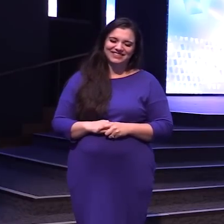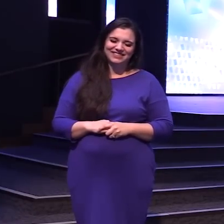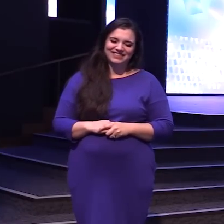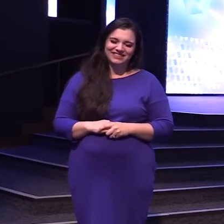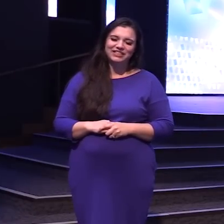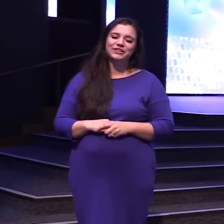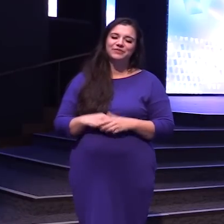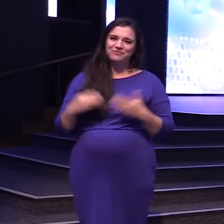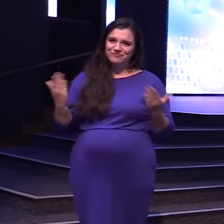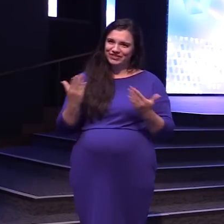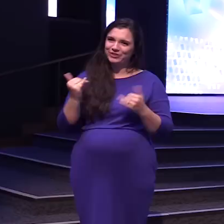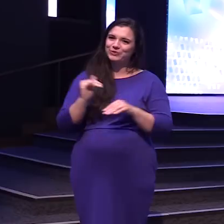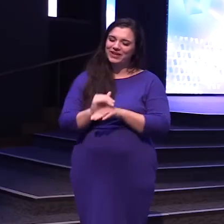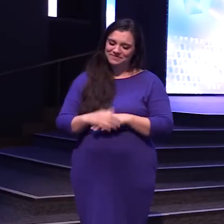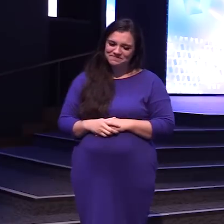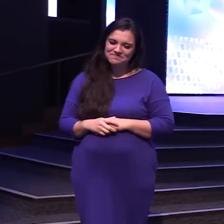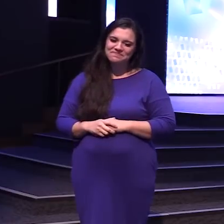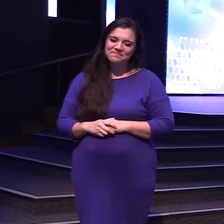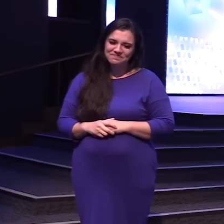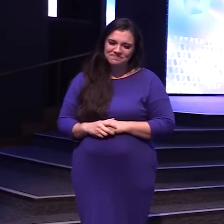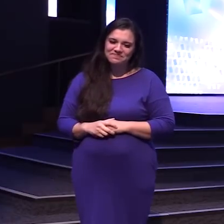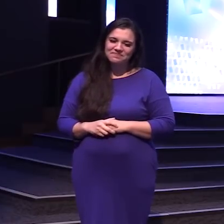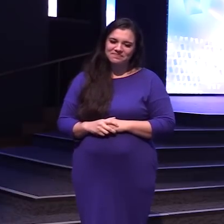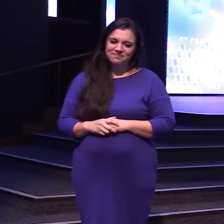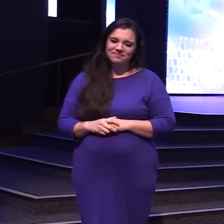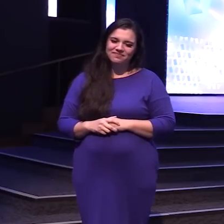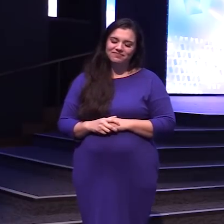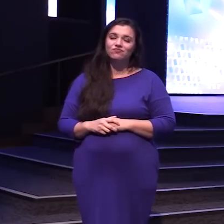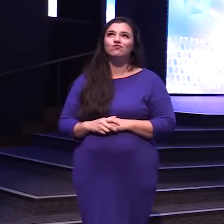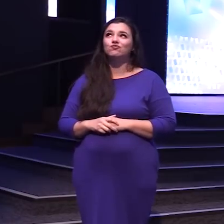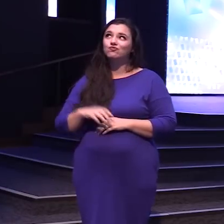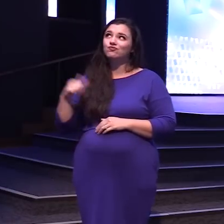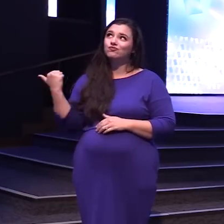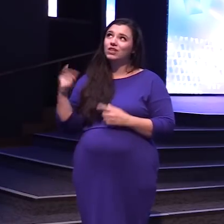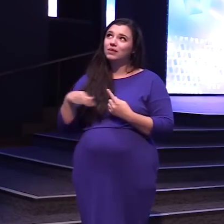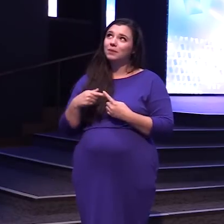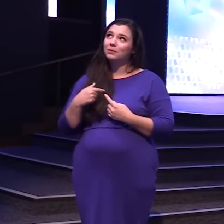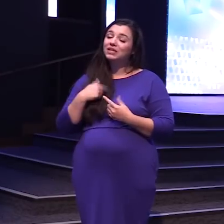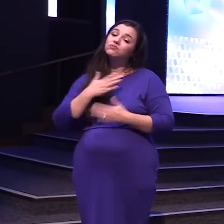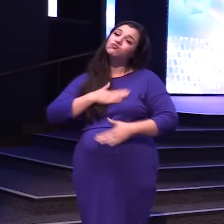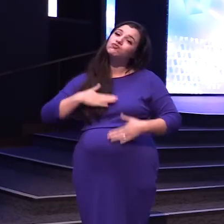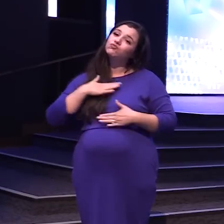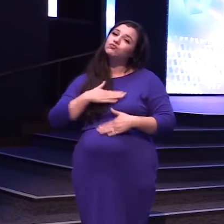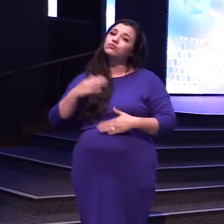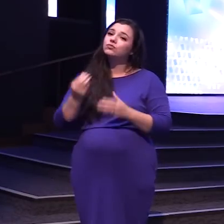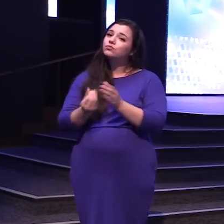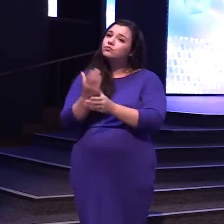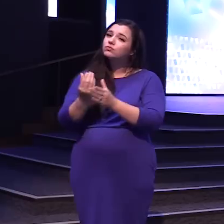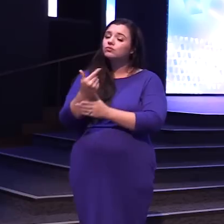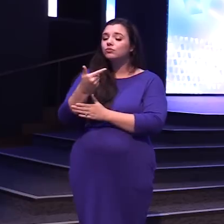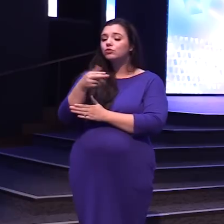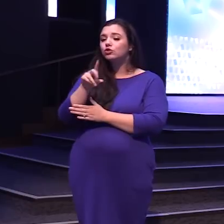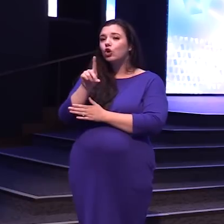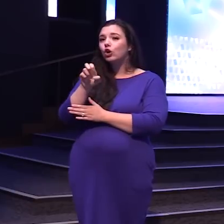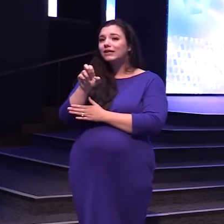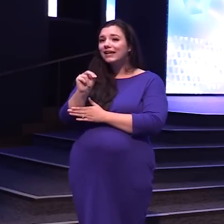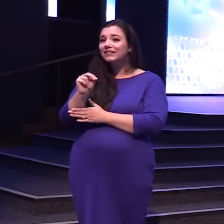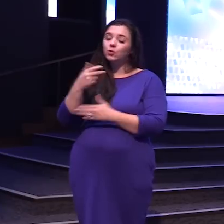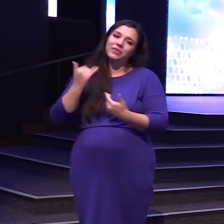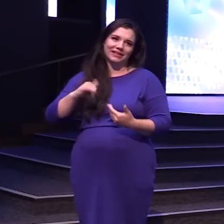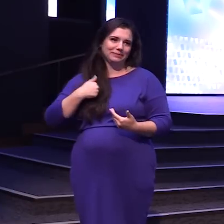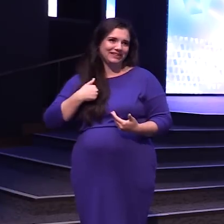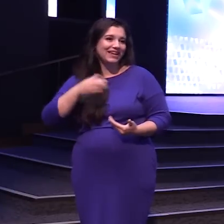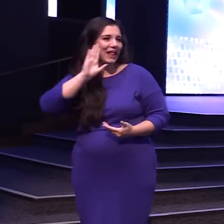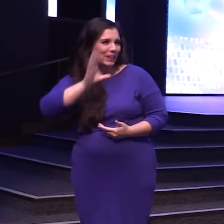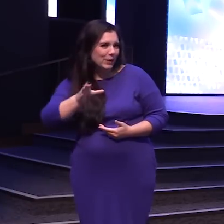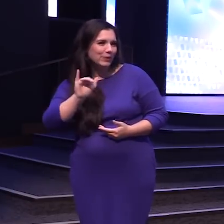They're here tonight Alright, and let's see Other things about me I like to garden Alright, so this is me Hi, I'm